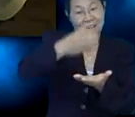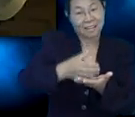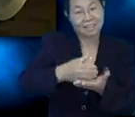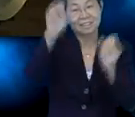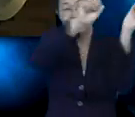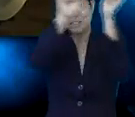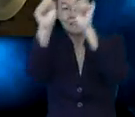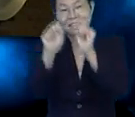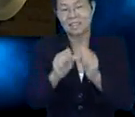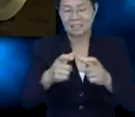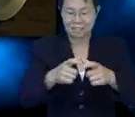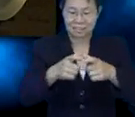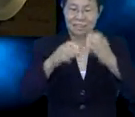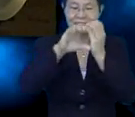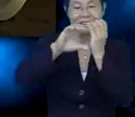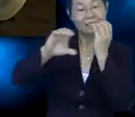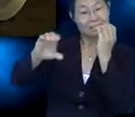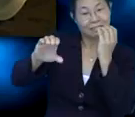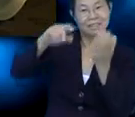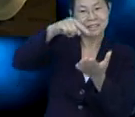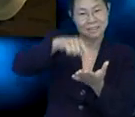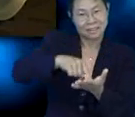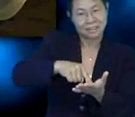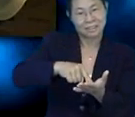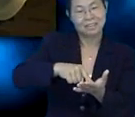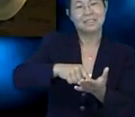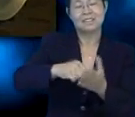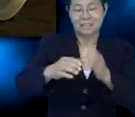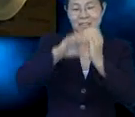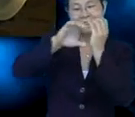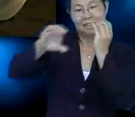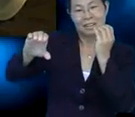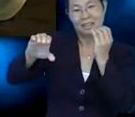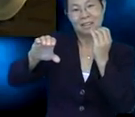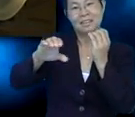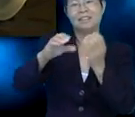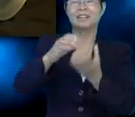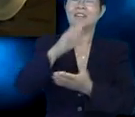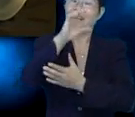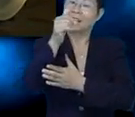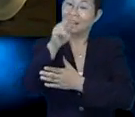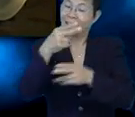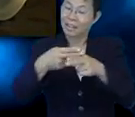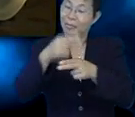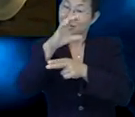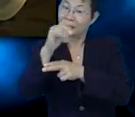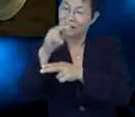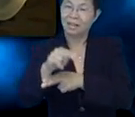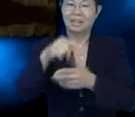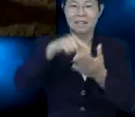This can is in the shape of a cylinder. This is a cylindrical can.